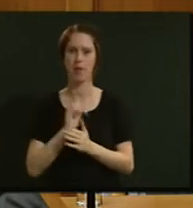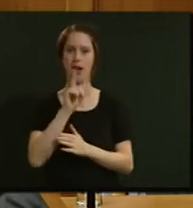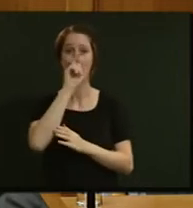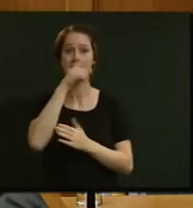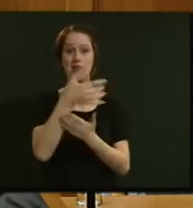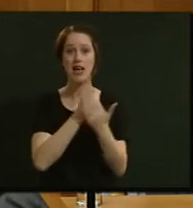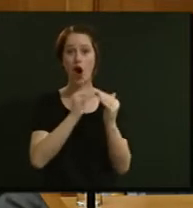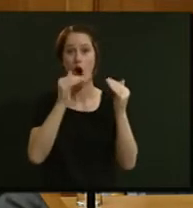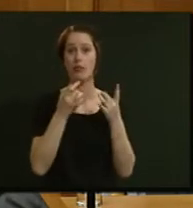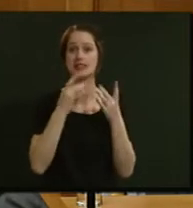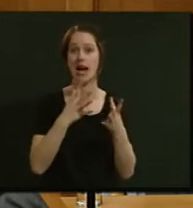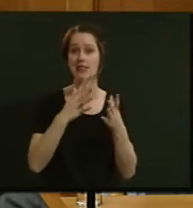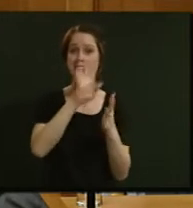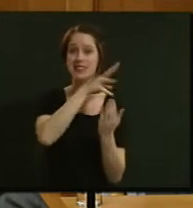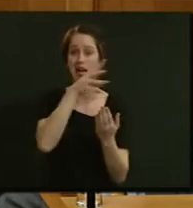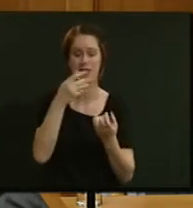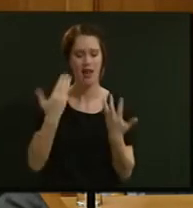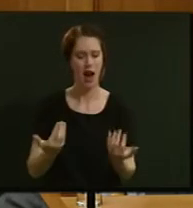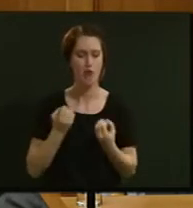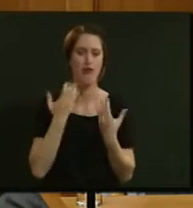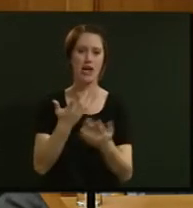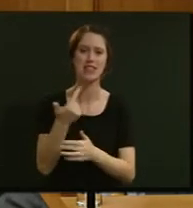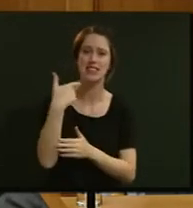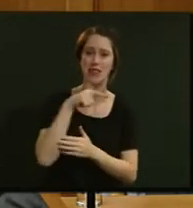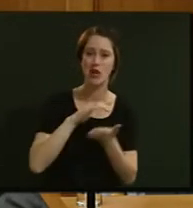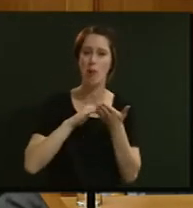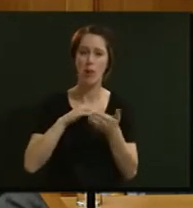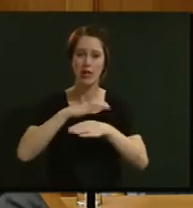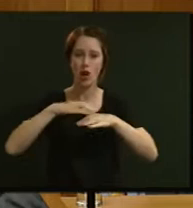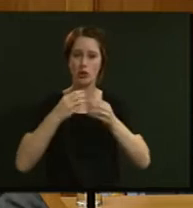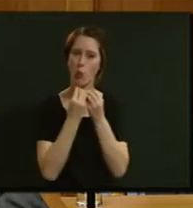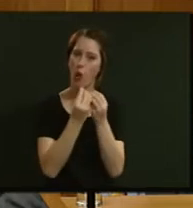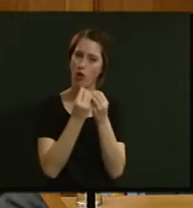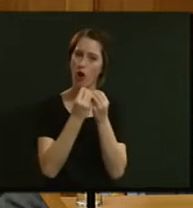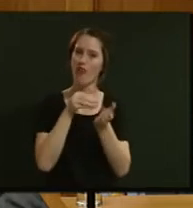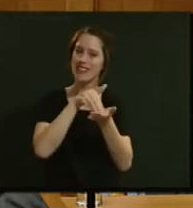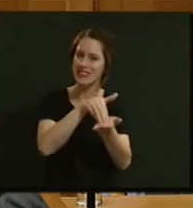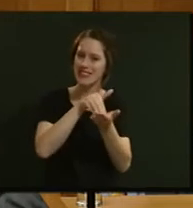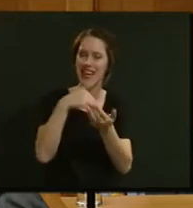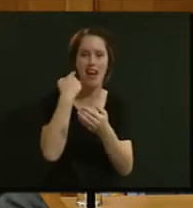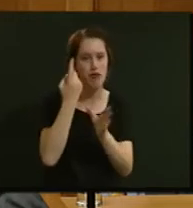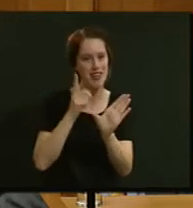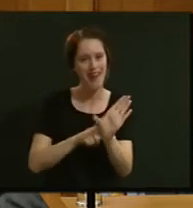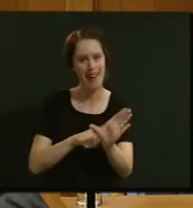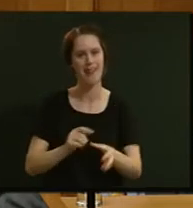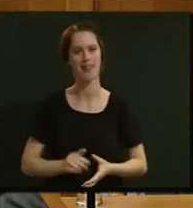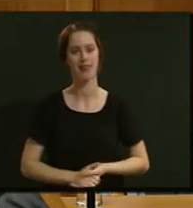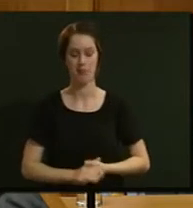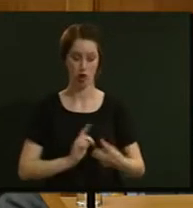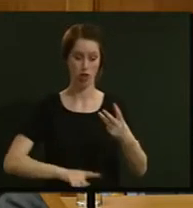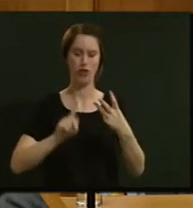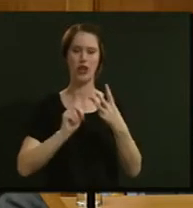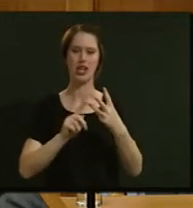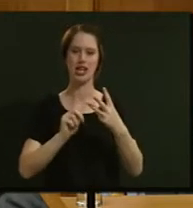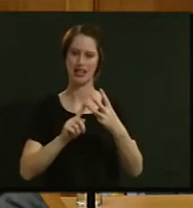HomeStart scheme has now provided $700 million worth of assistance per year. Thirdly,